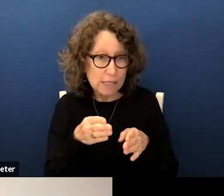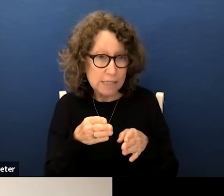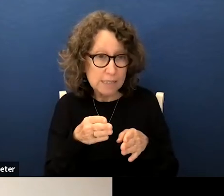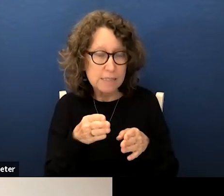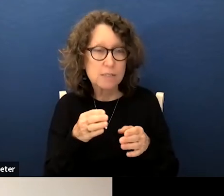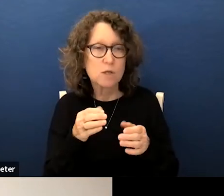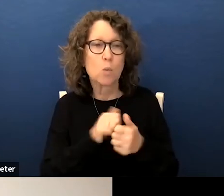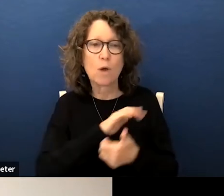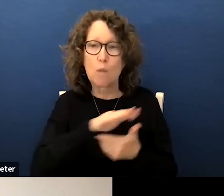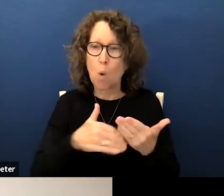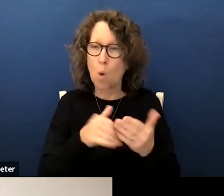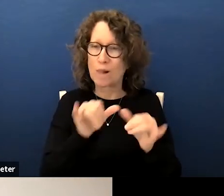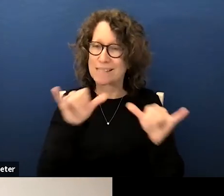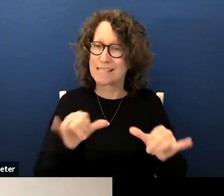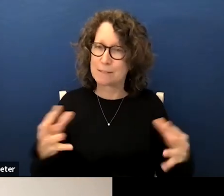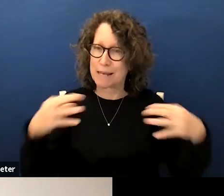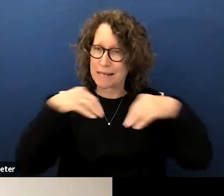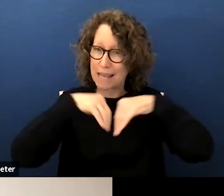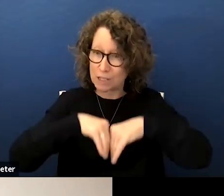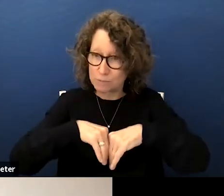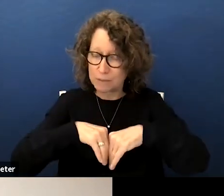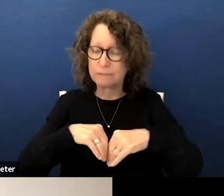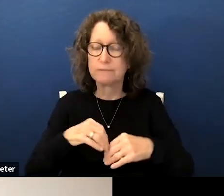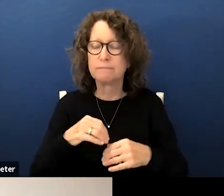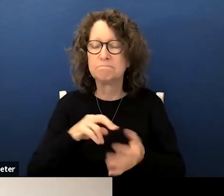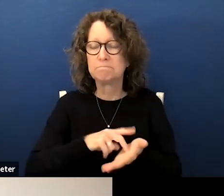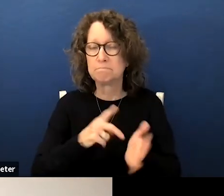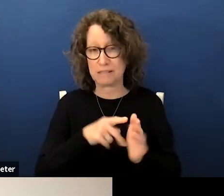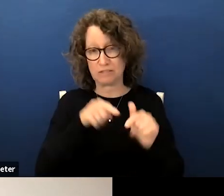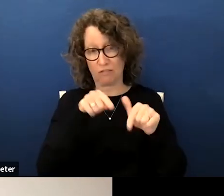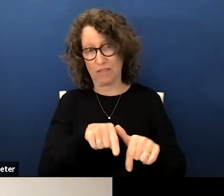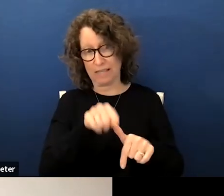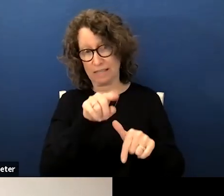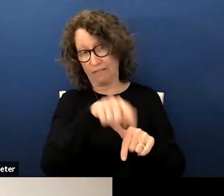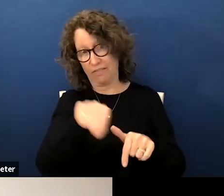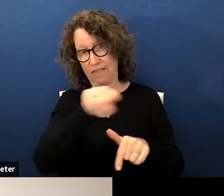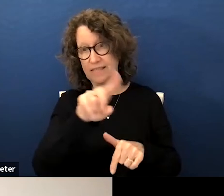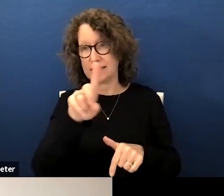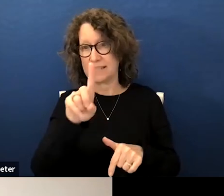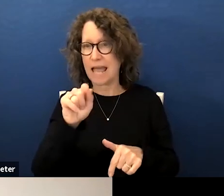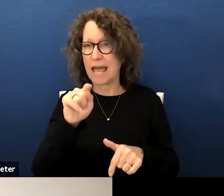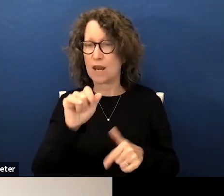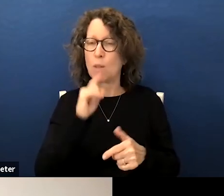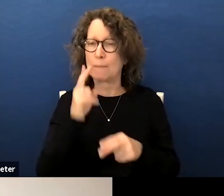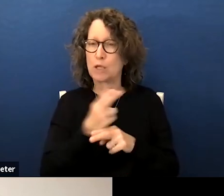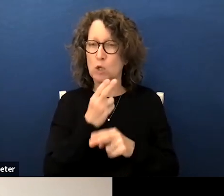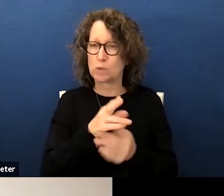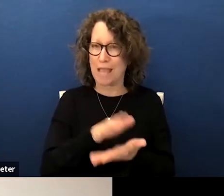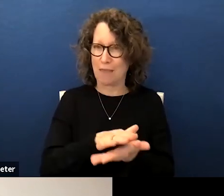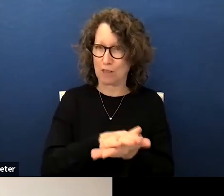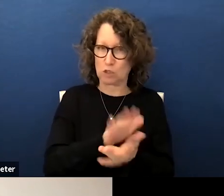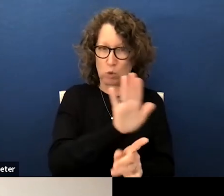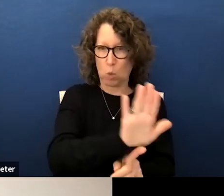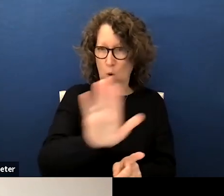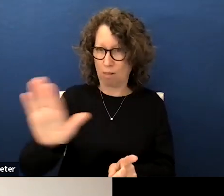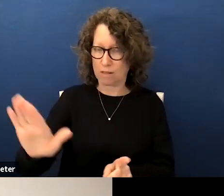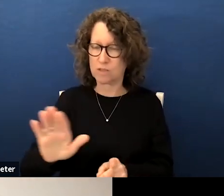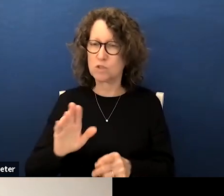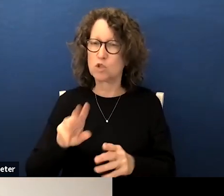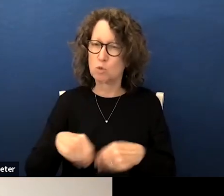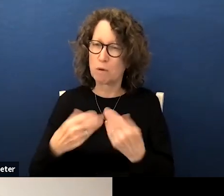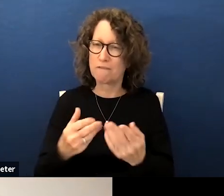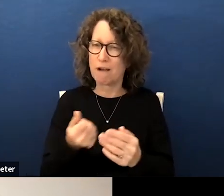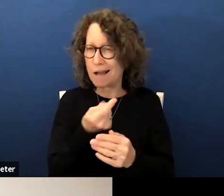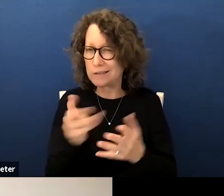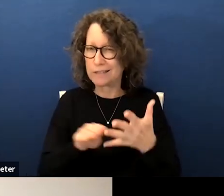whole system engagement means that this data will be used at the school site to provide multi-tiered